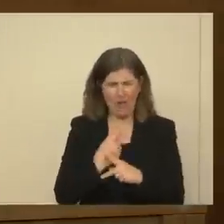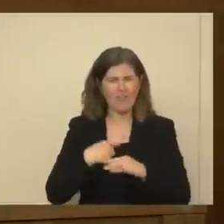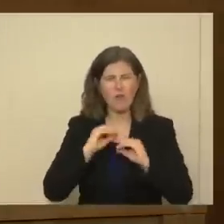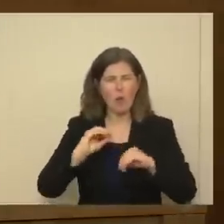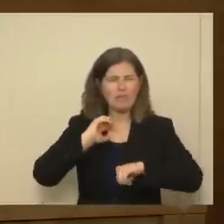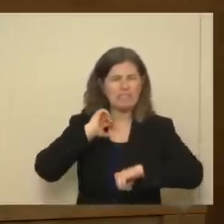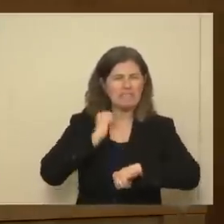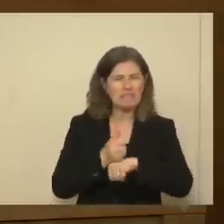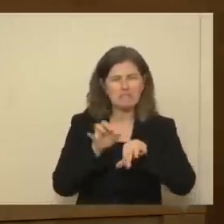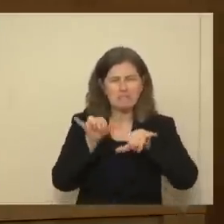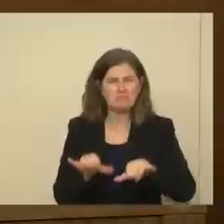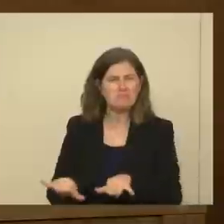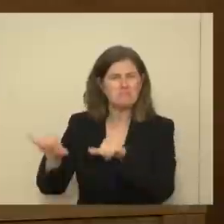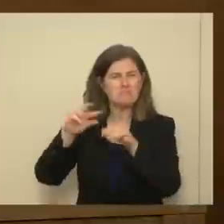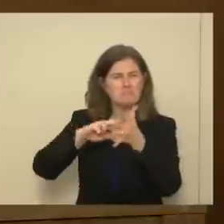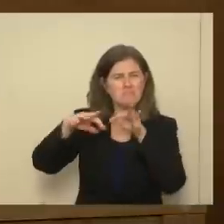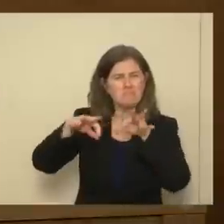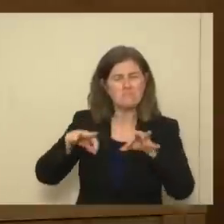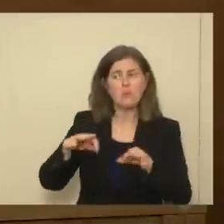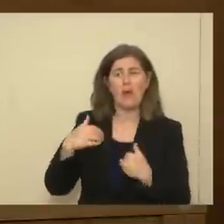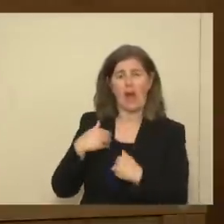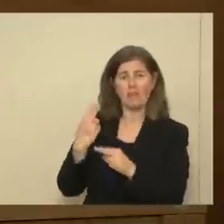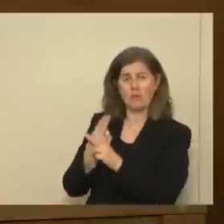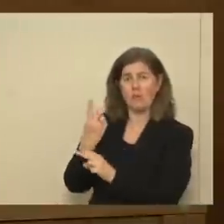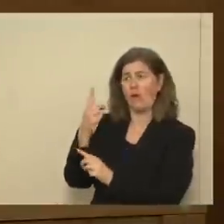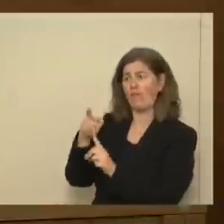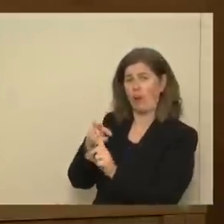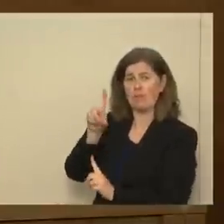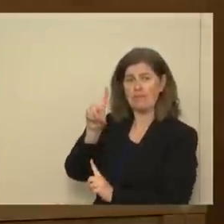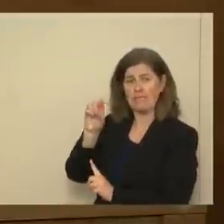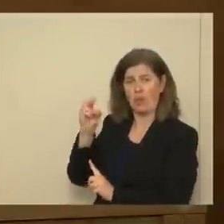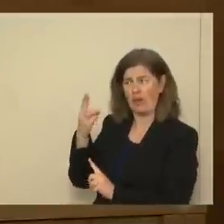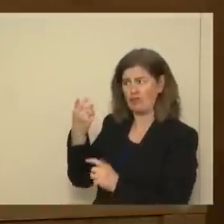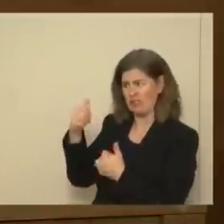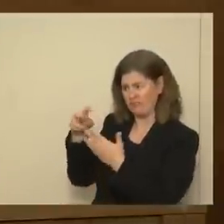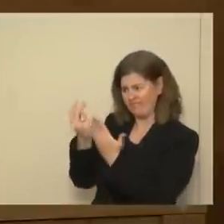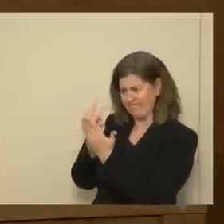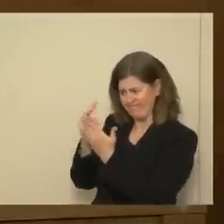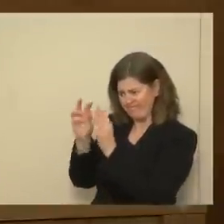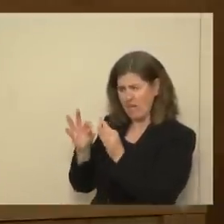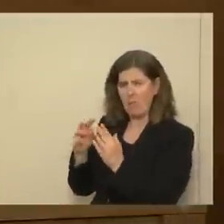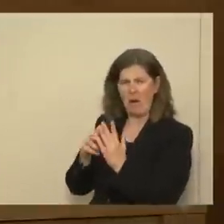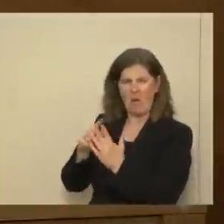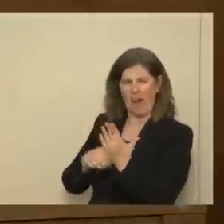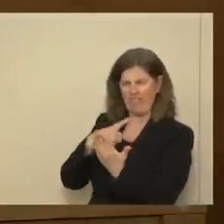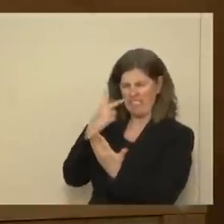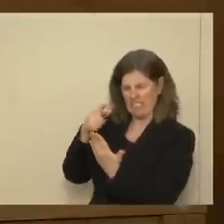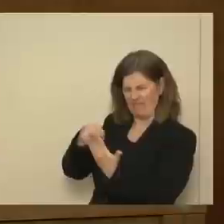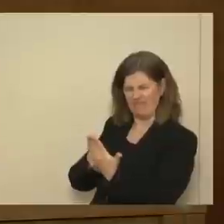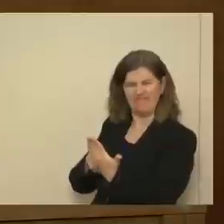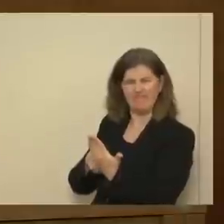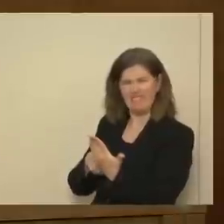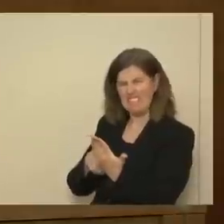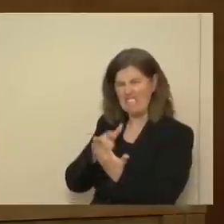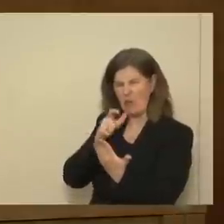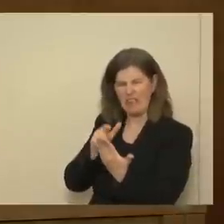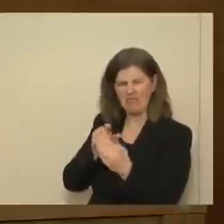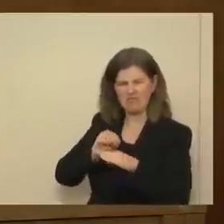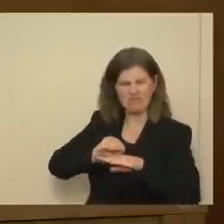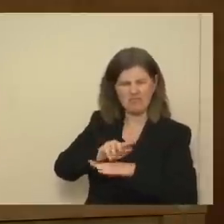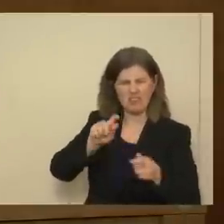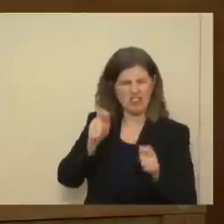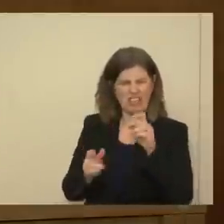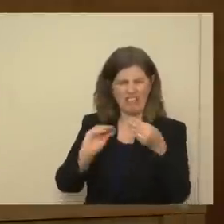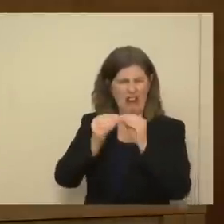definition. We do have one in DOH that is under some revision, but it doesn't, the drafts I've seen don't really change it very